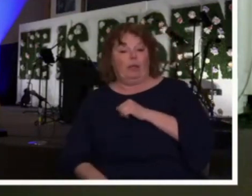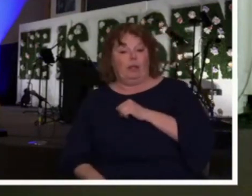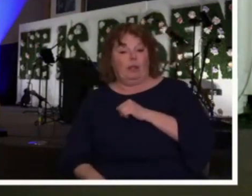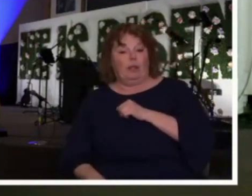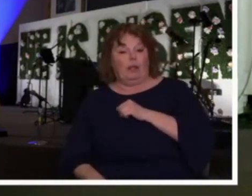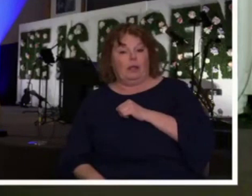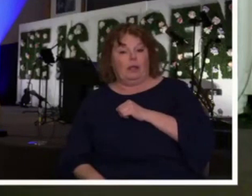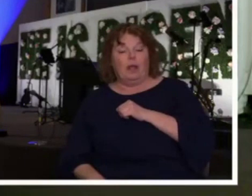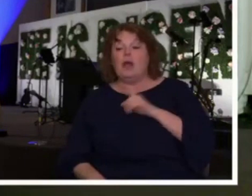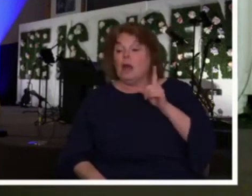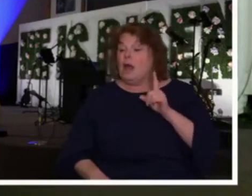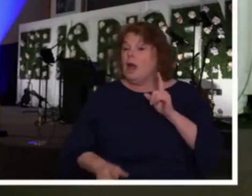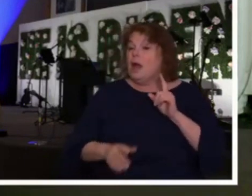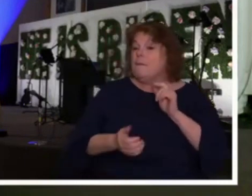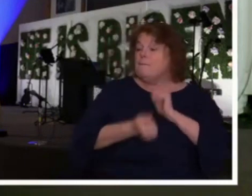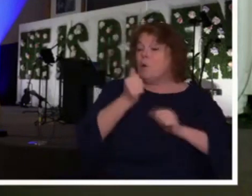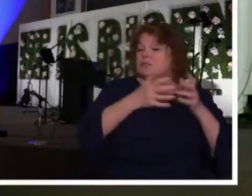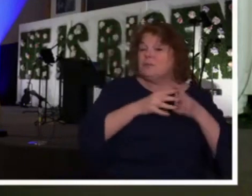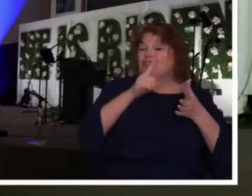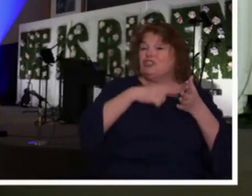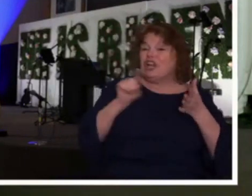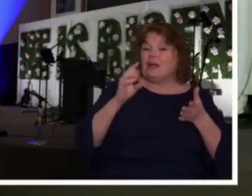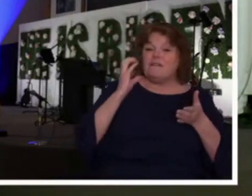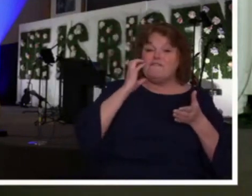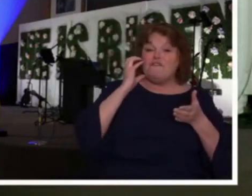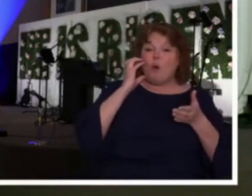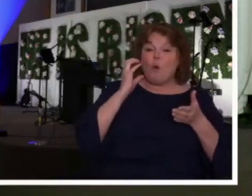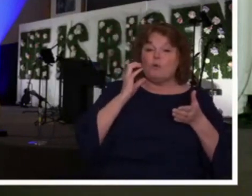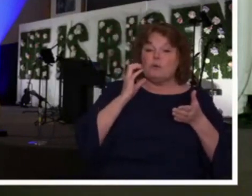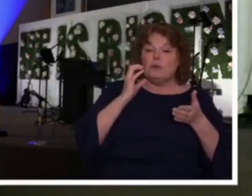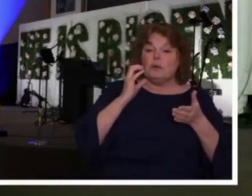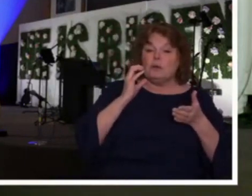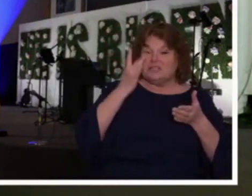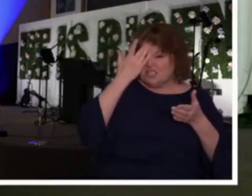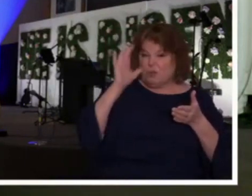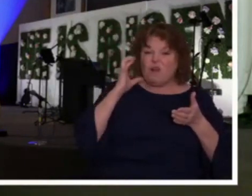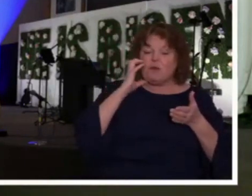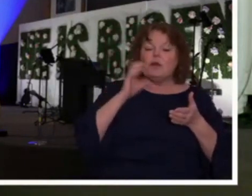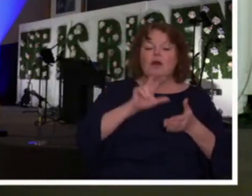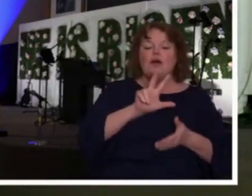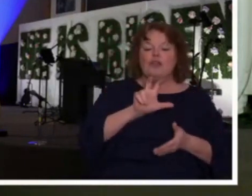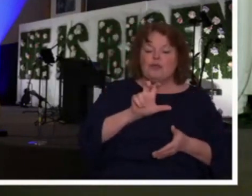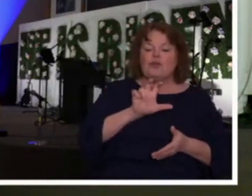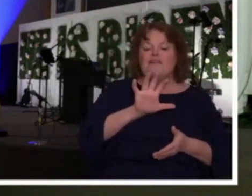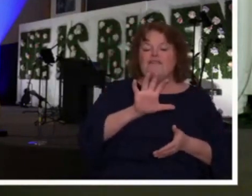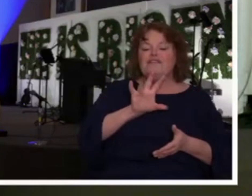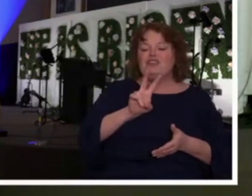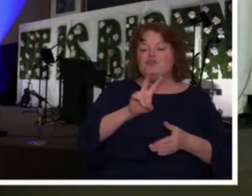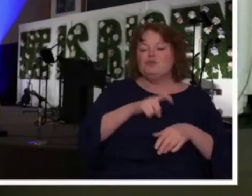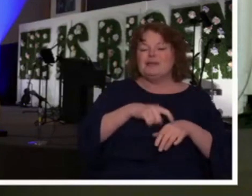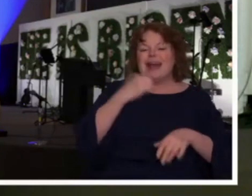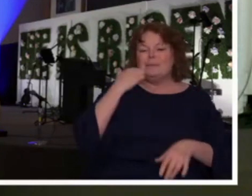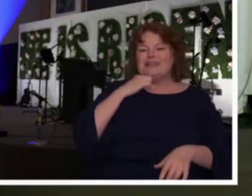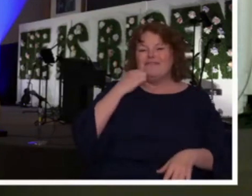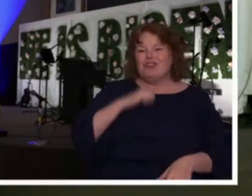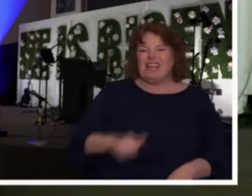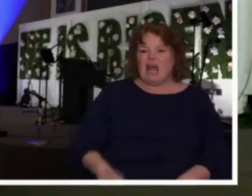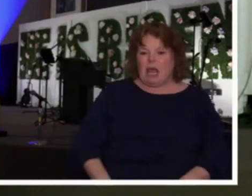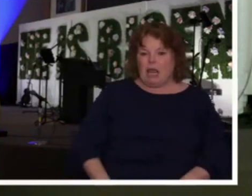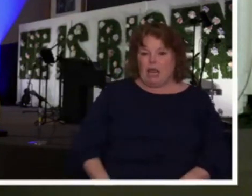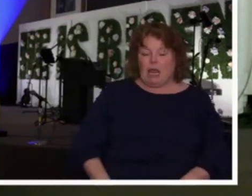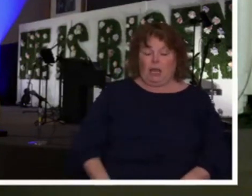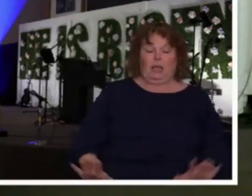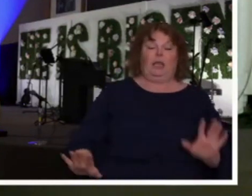The average American checks their smartphone 352 times a day. Just